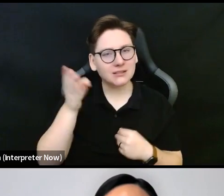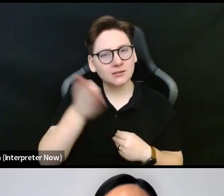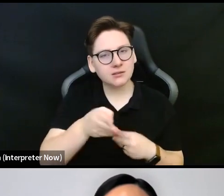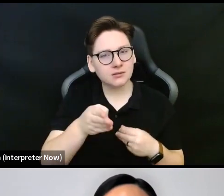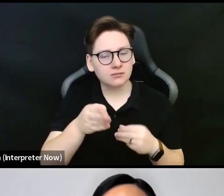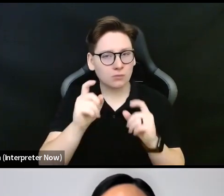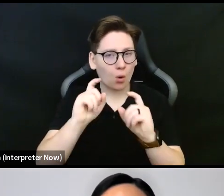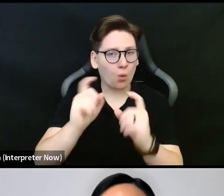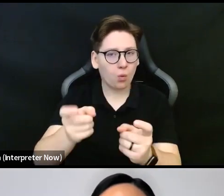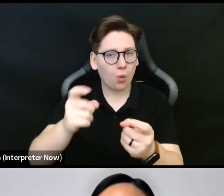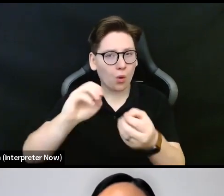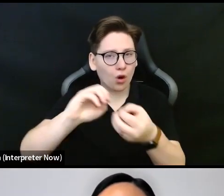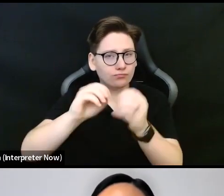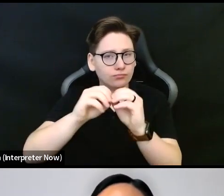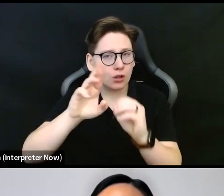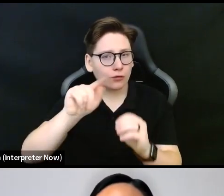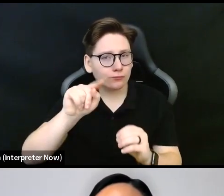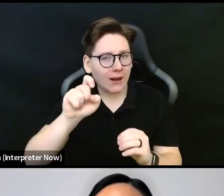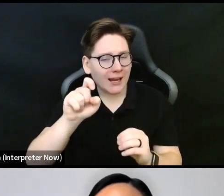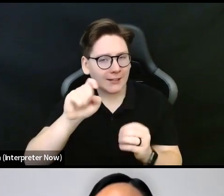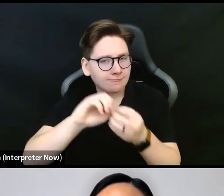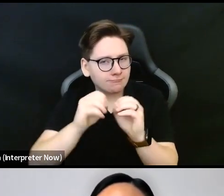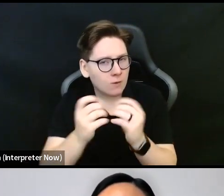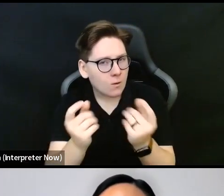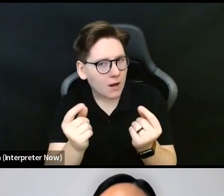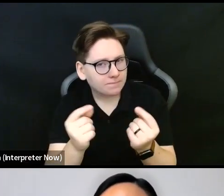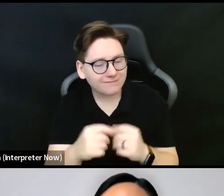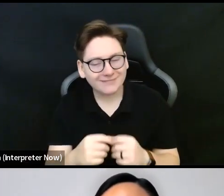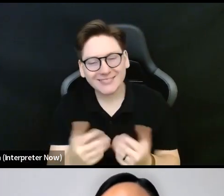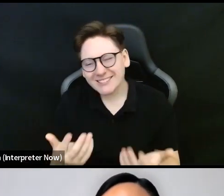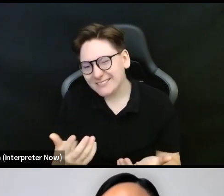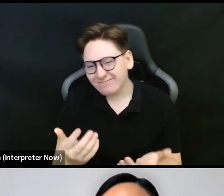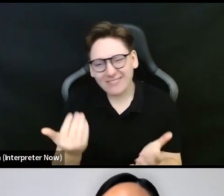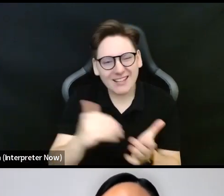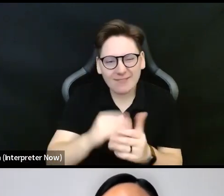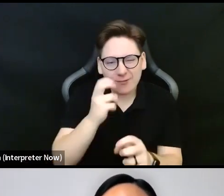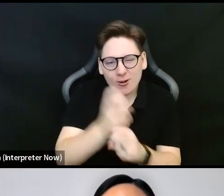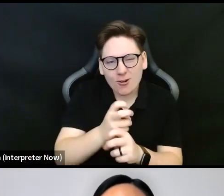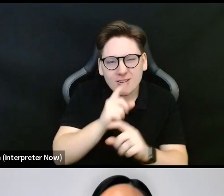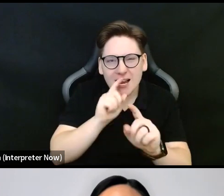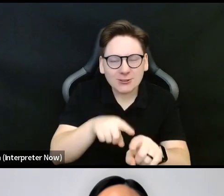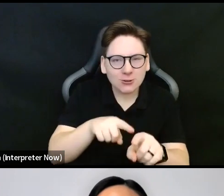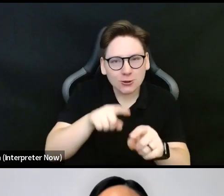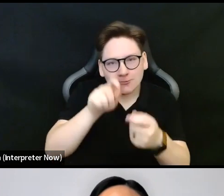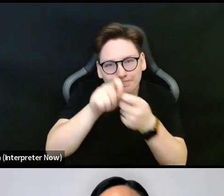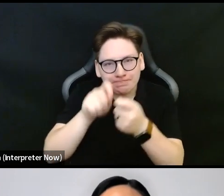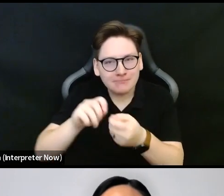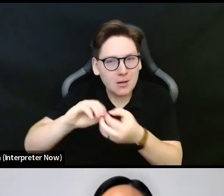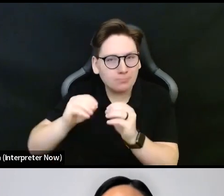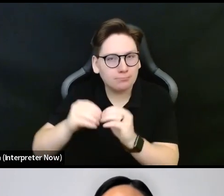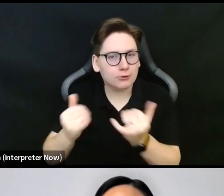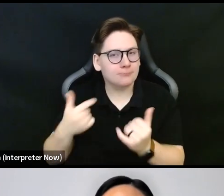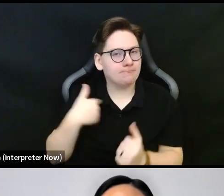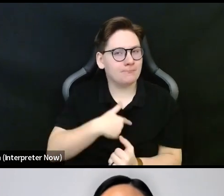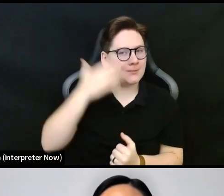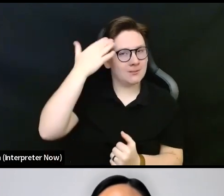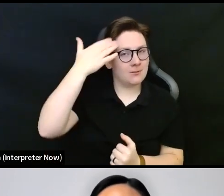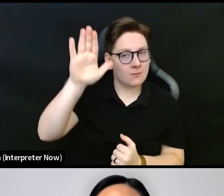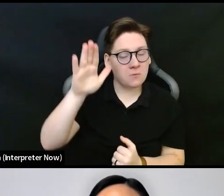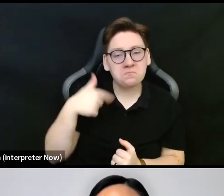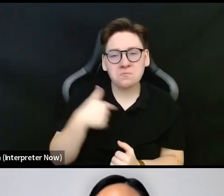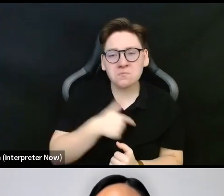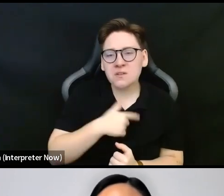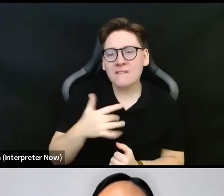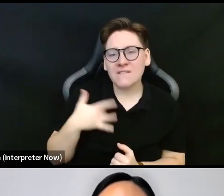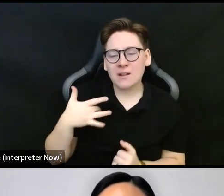Yeah, again, the math on that is pretty difficult. But we do expect this grant to be really competitive.